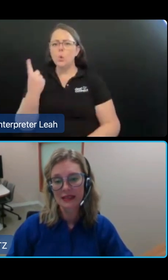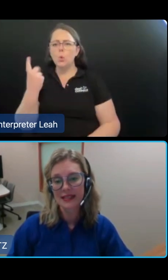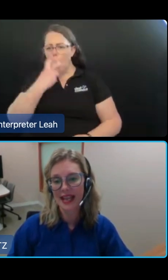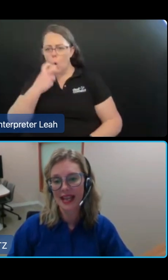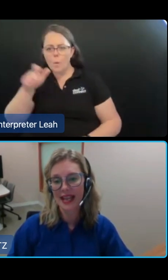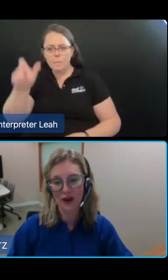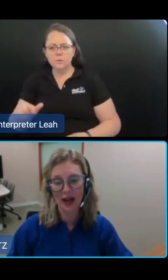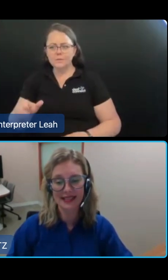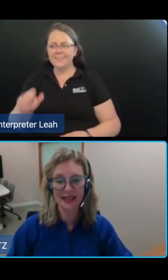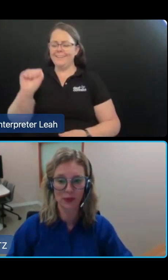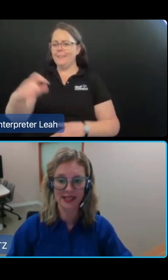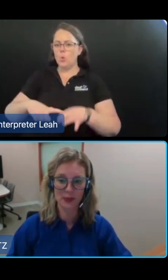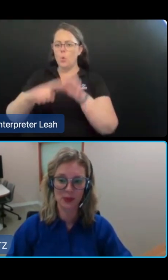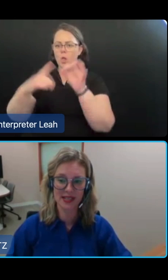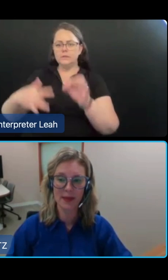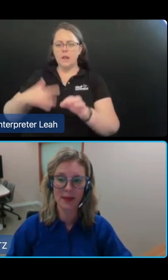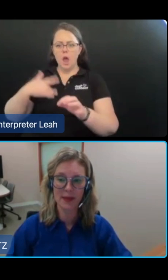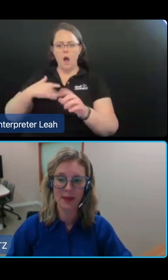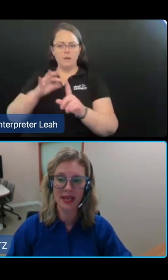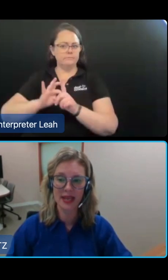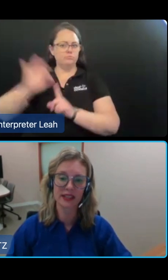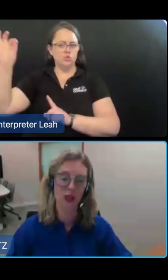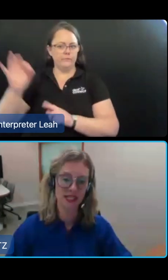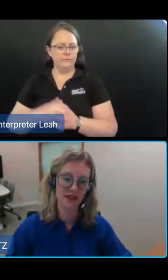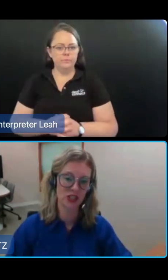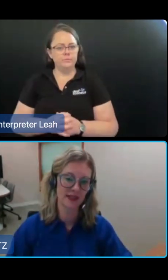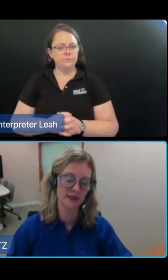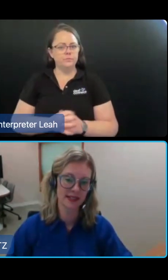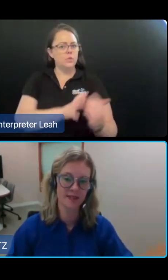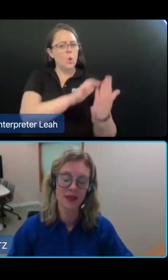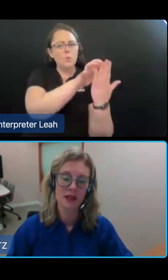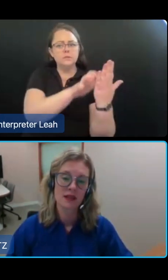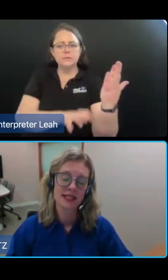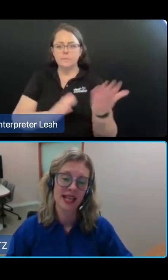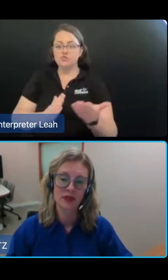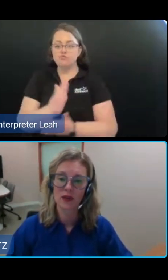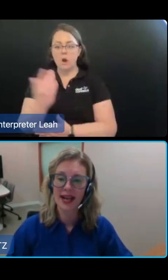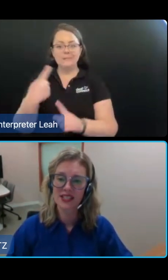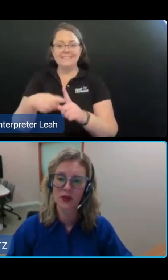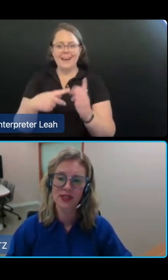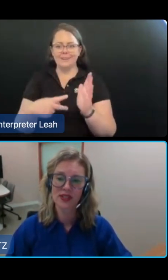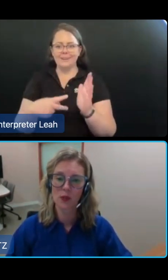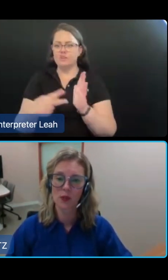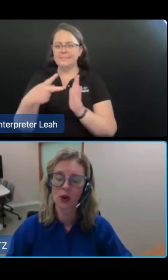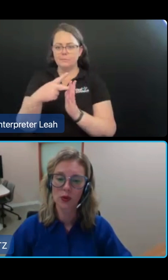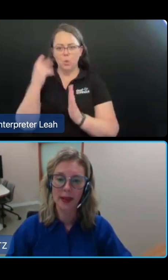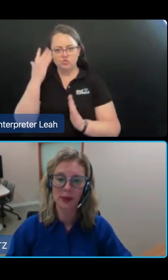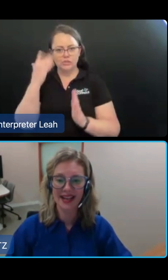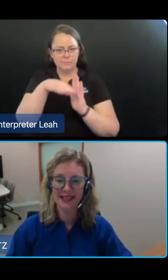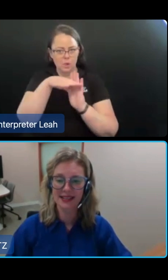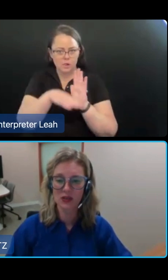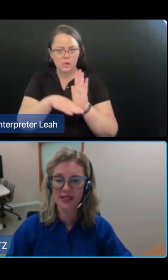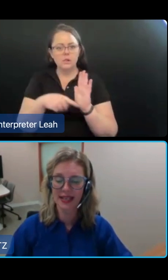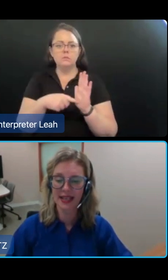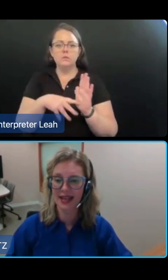The statement of rights and principles immediately follow on from the definitions. The statement of rights focuses on what older